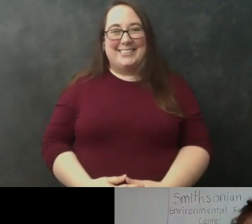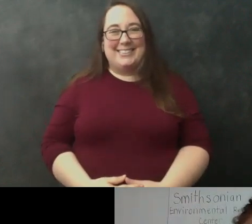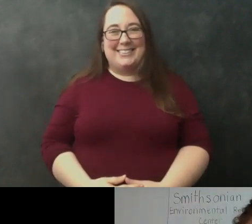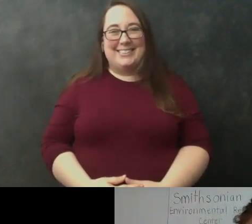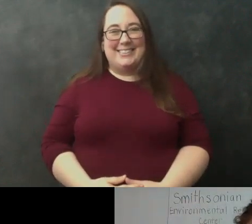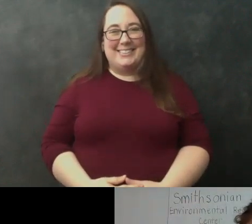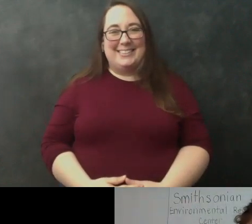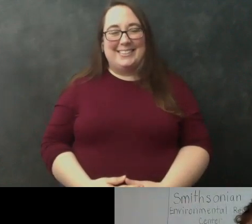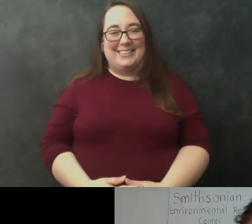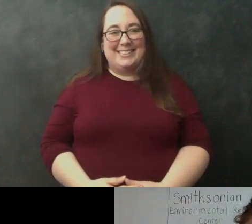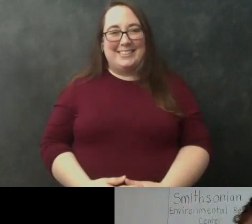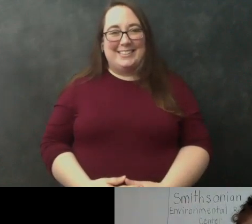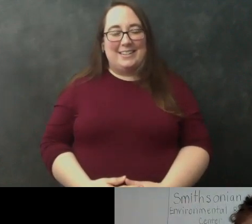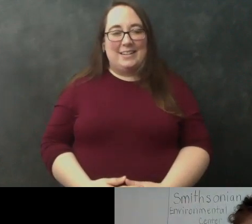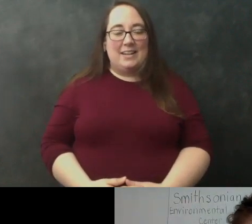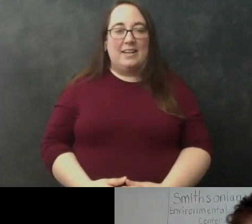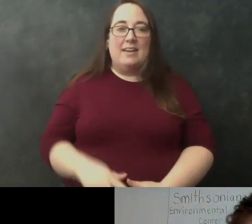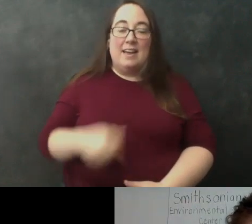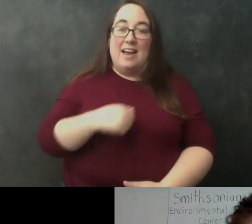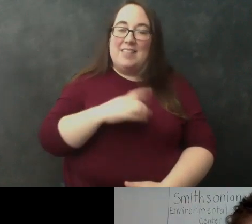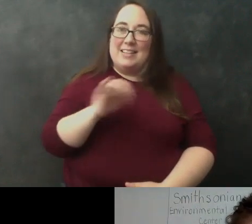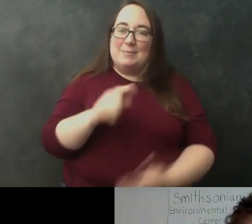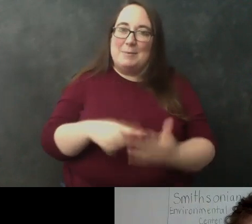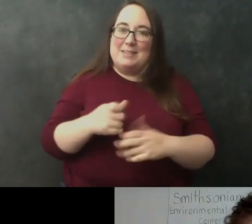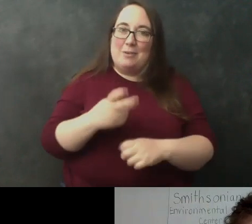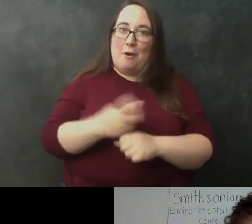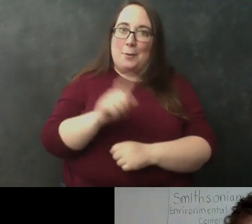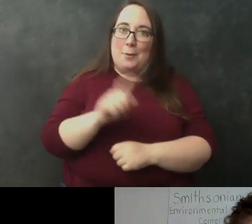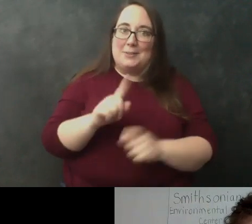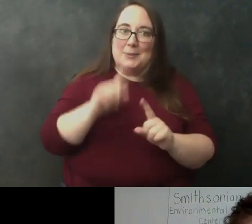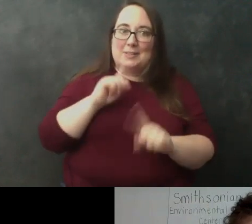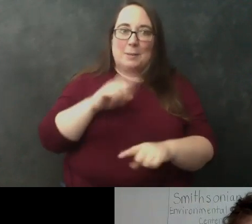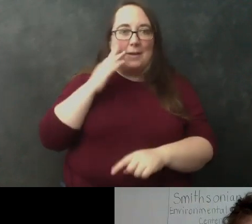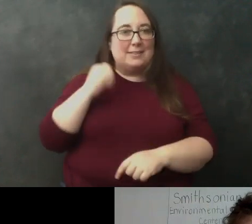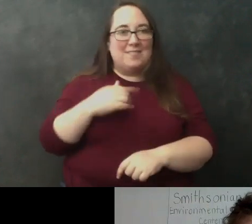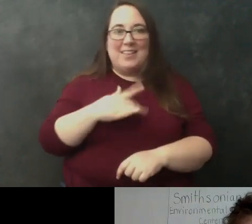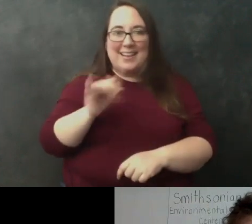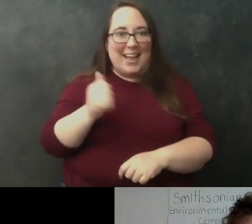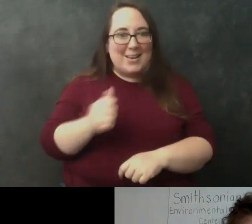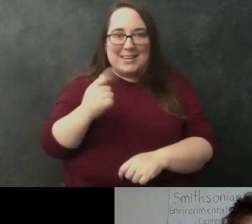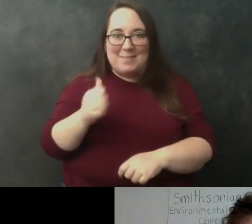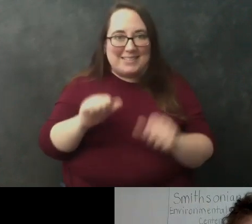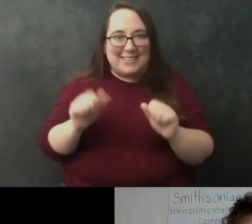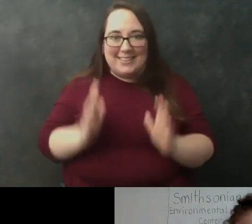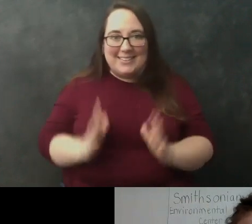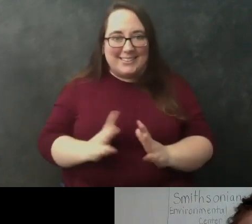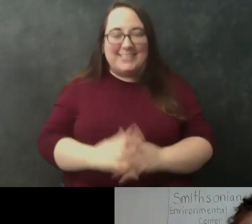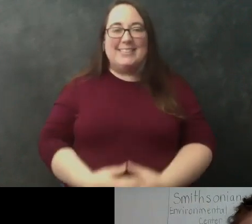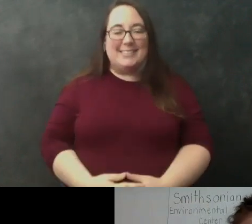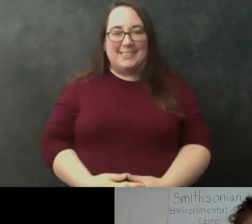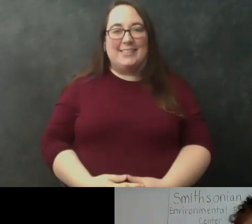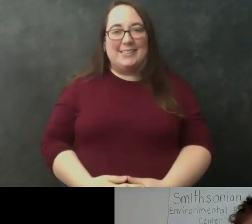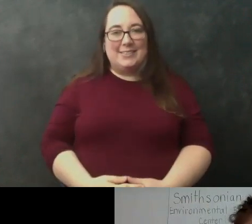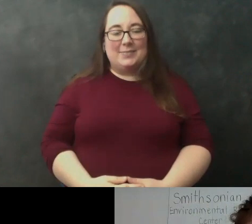i feel like that sometimes is a hard question to answer because i feel like anyone can be a scientist as long as they